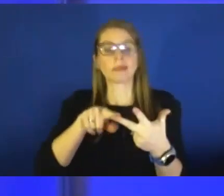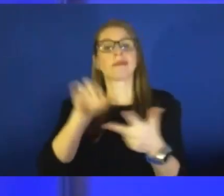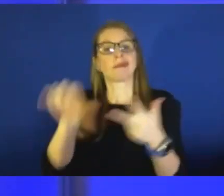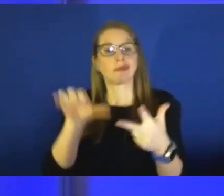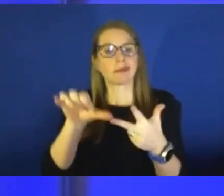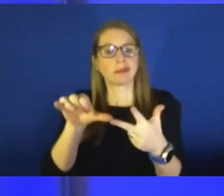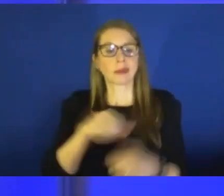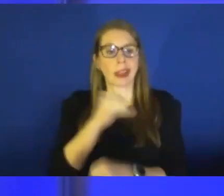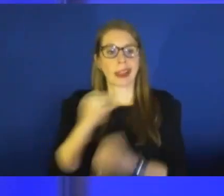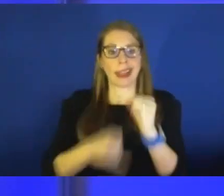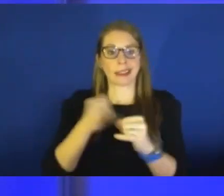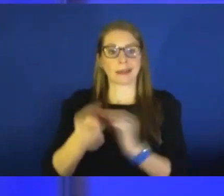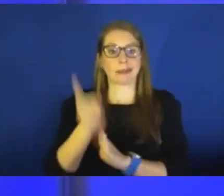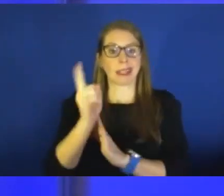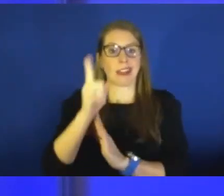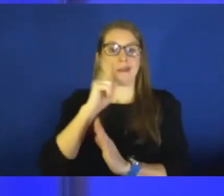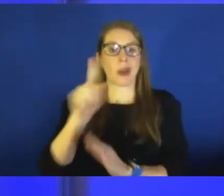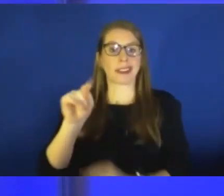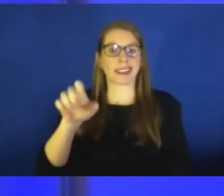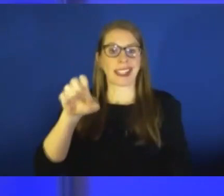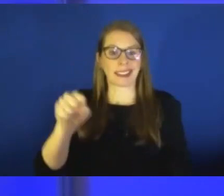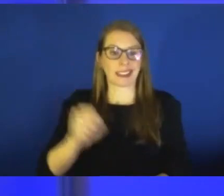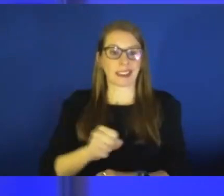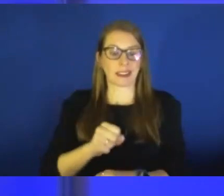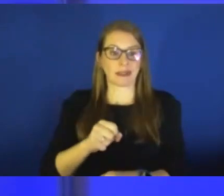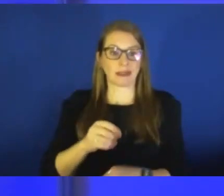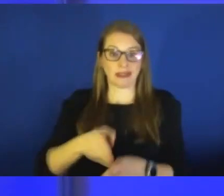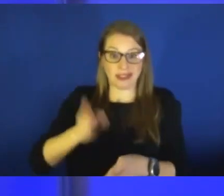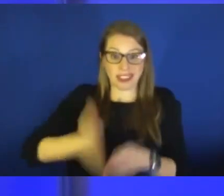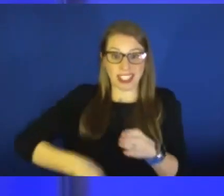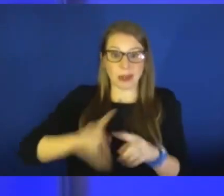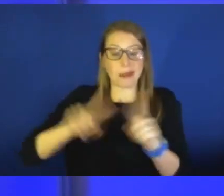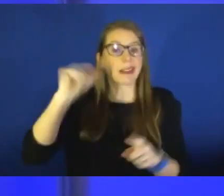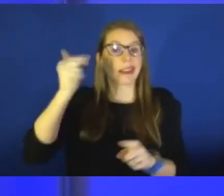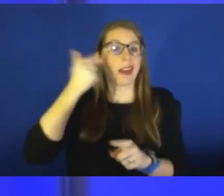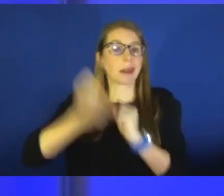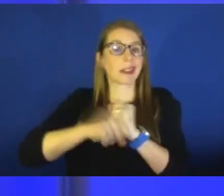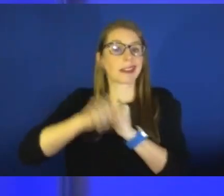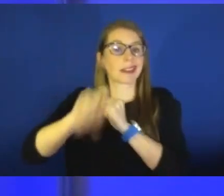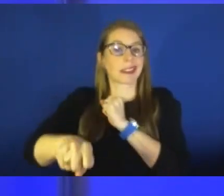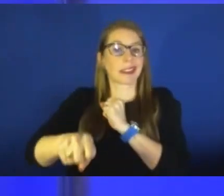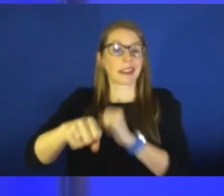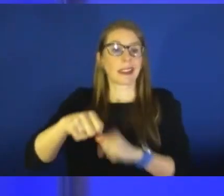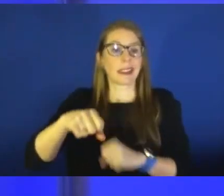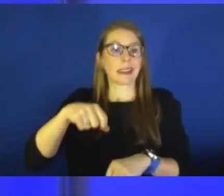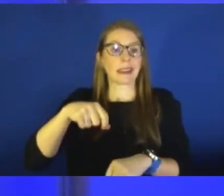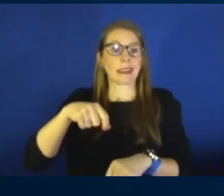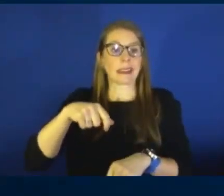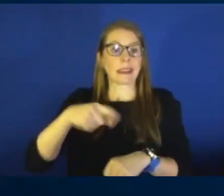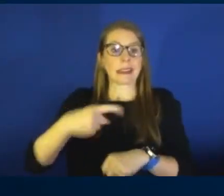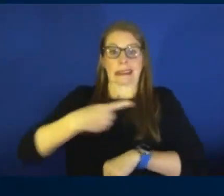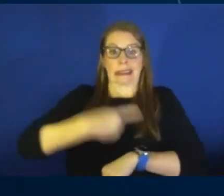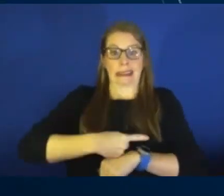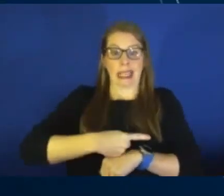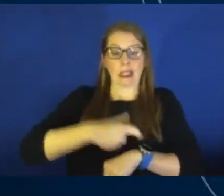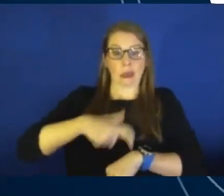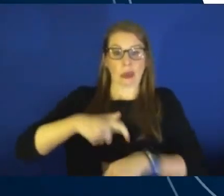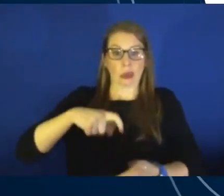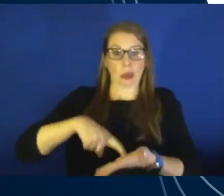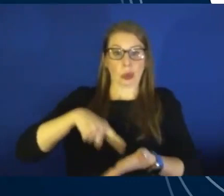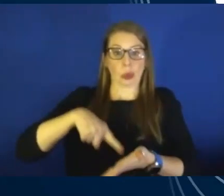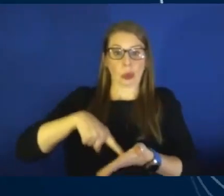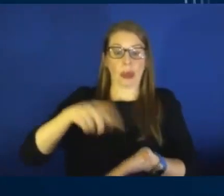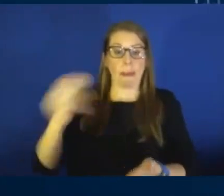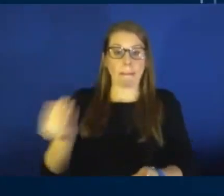get your taxes done. Today is normally the due date, but the government has extended the deadline to Monday. Coming up, the BA2